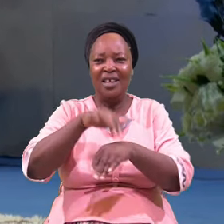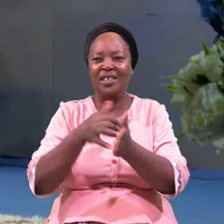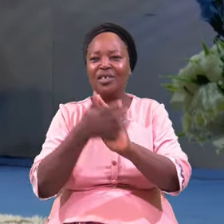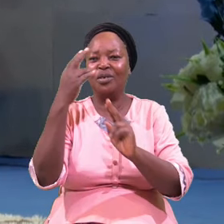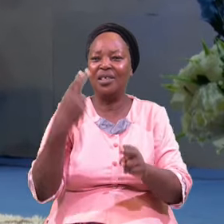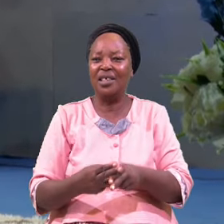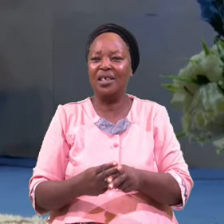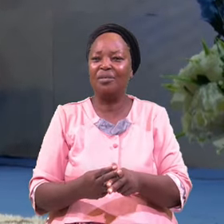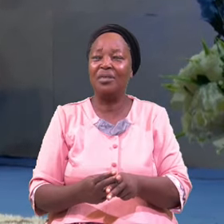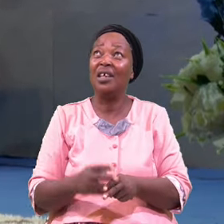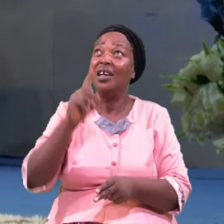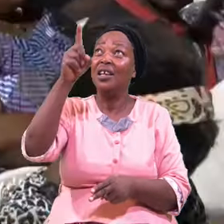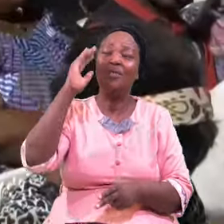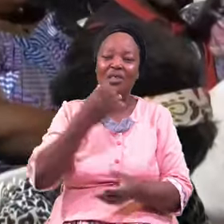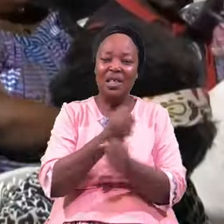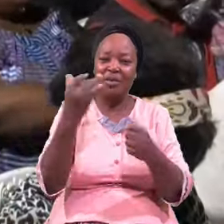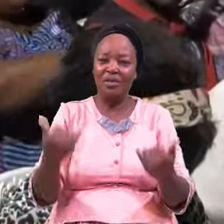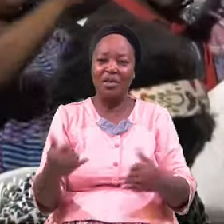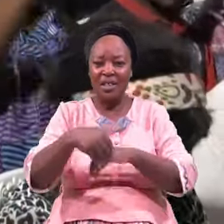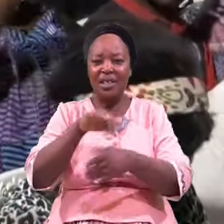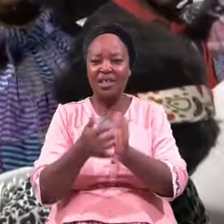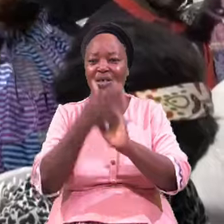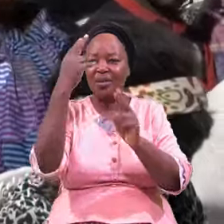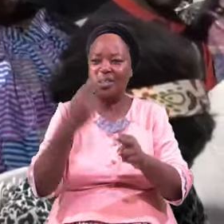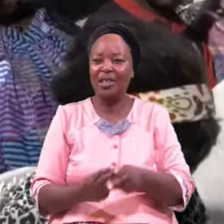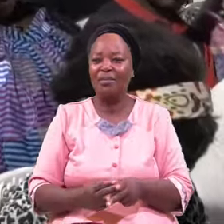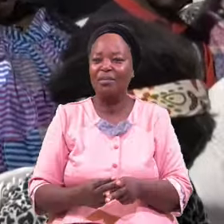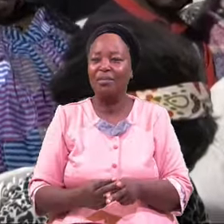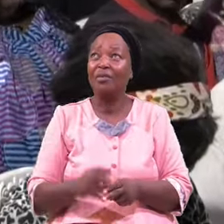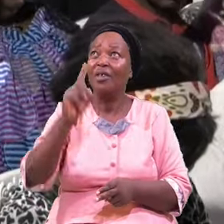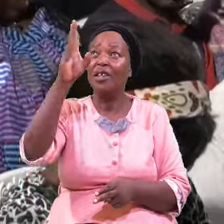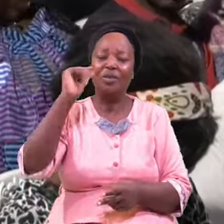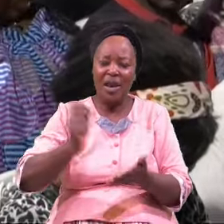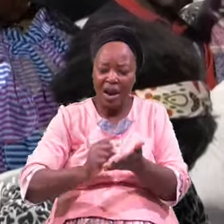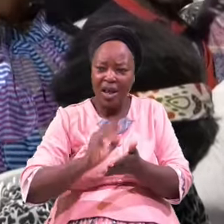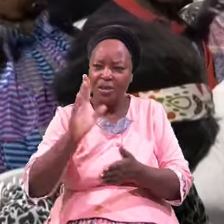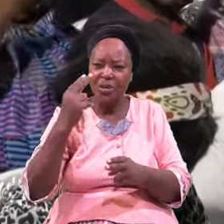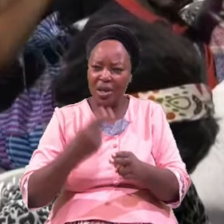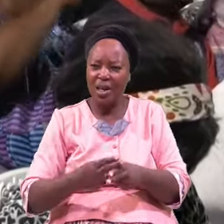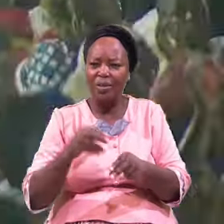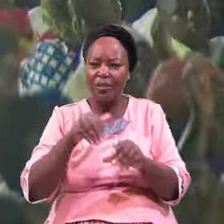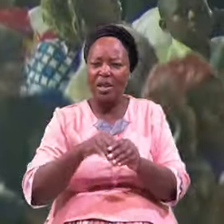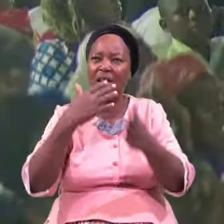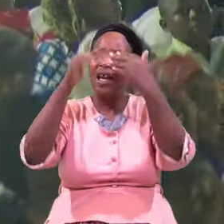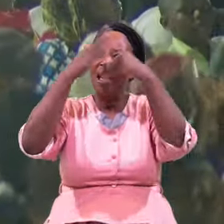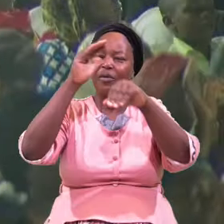I Said He Will Save You Tonight You Will Write Your Name In Heaven